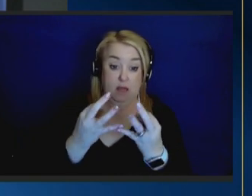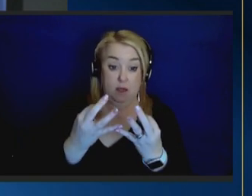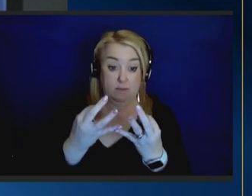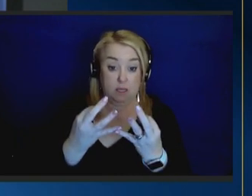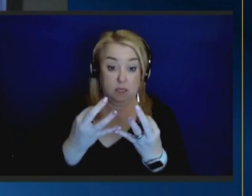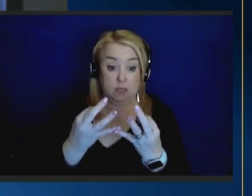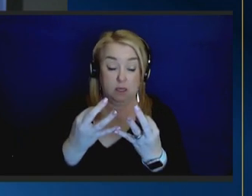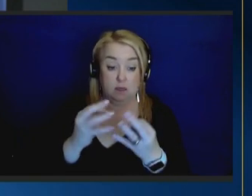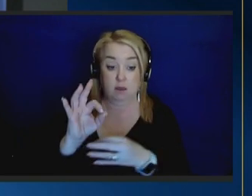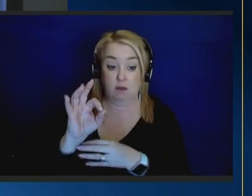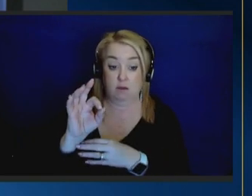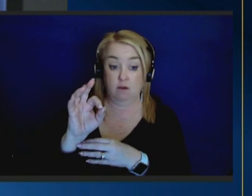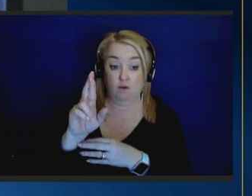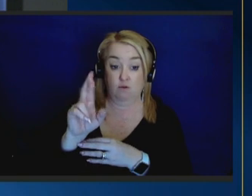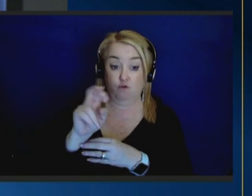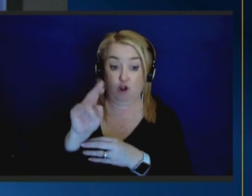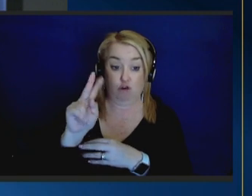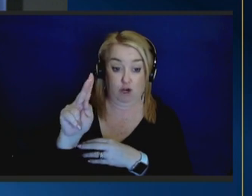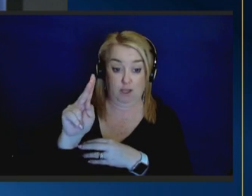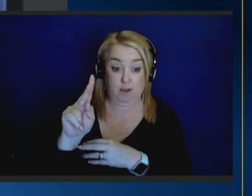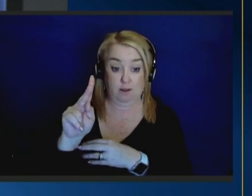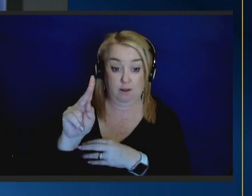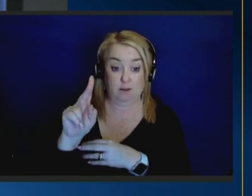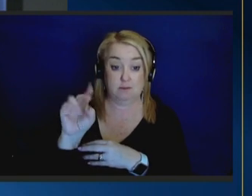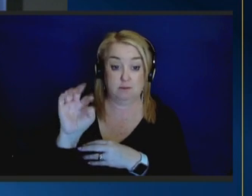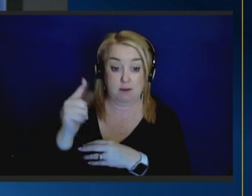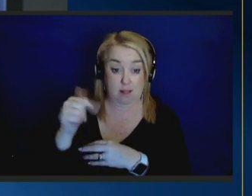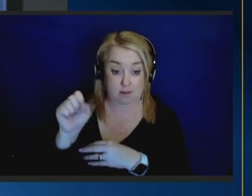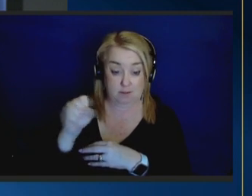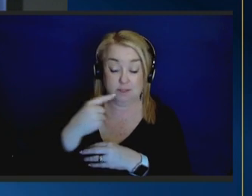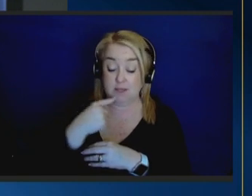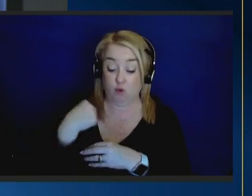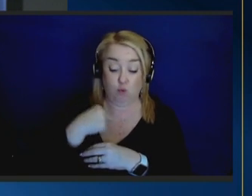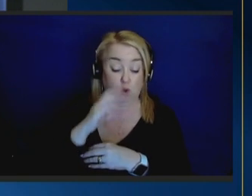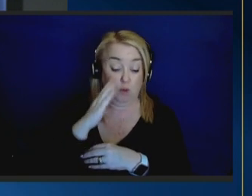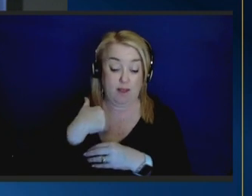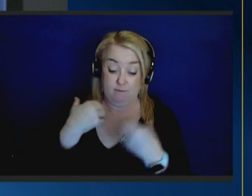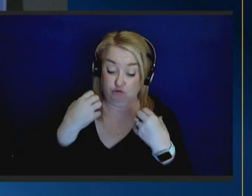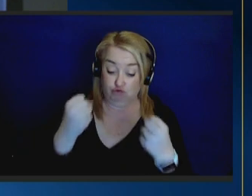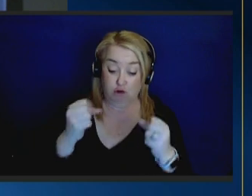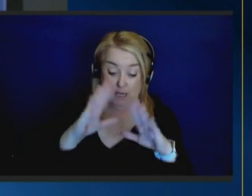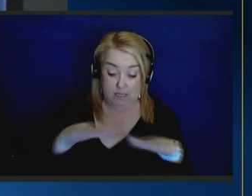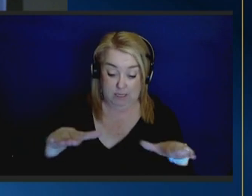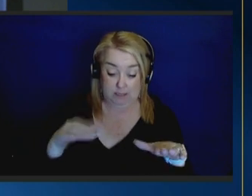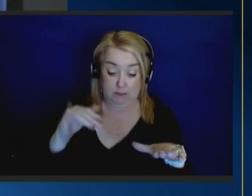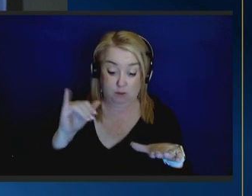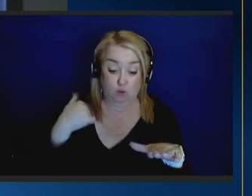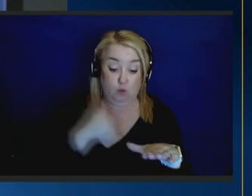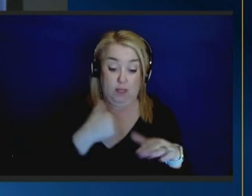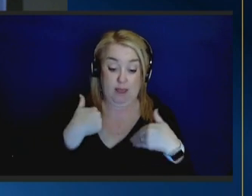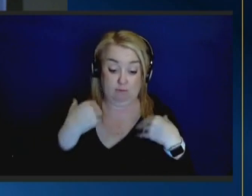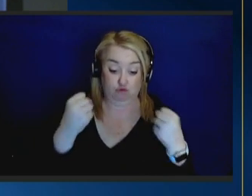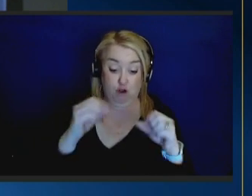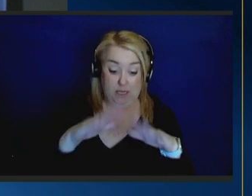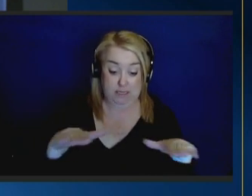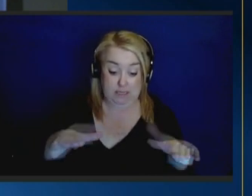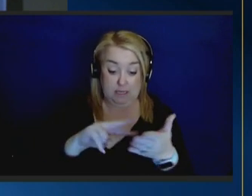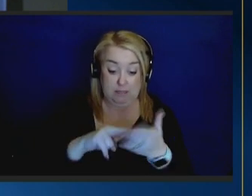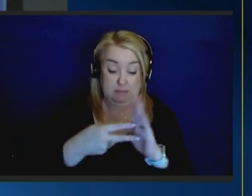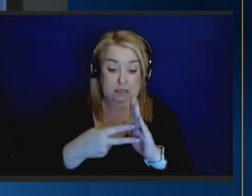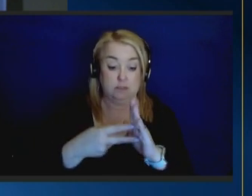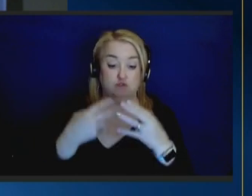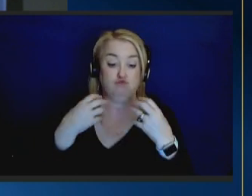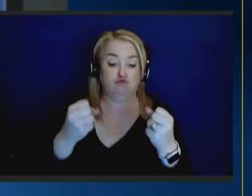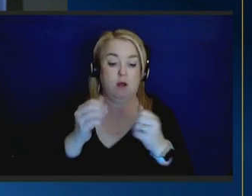frederick douglas already told us we're going to have strong kids and if we have strong kids we're going to have strong leaders and if we have strong leaders we're going to have a very